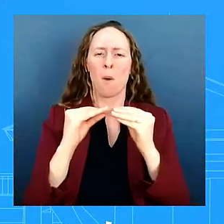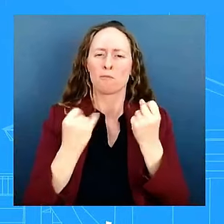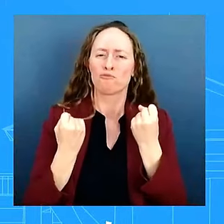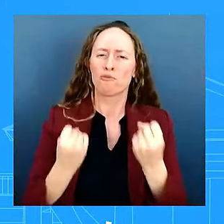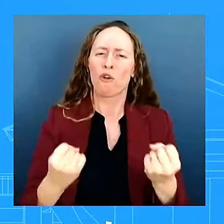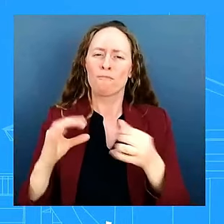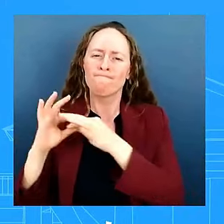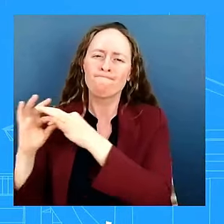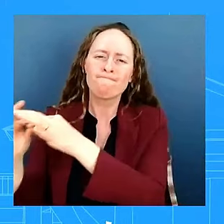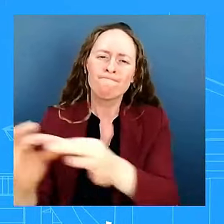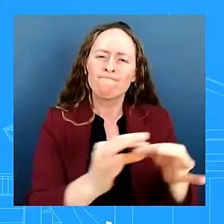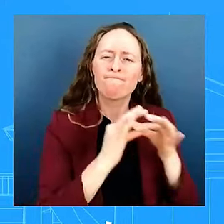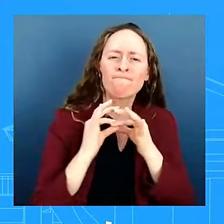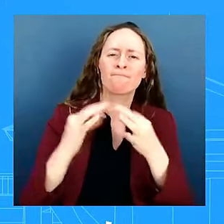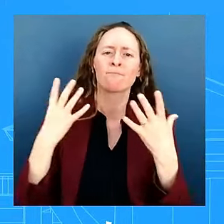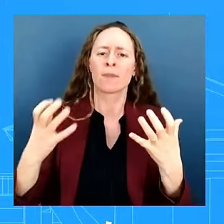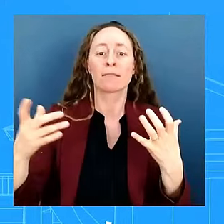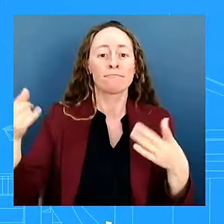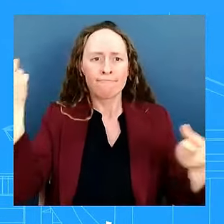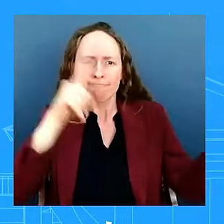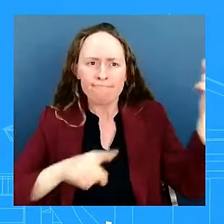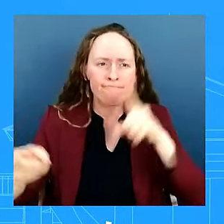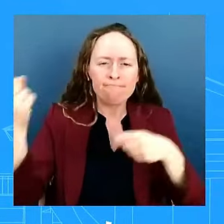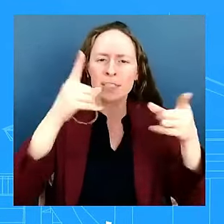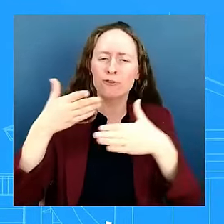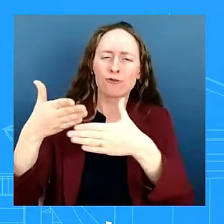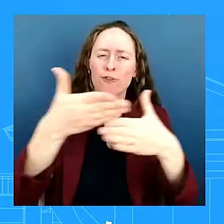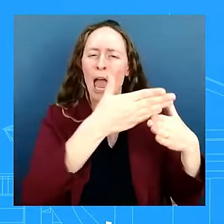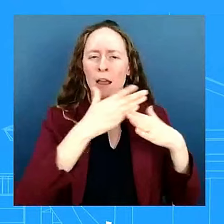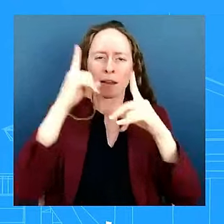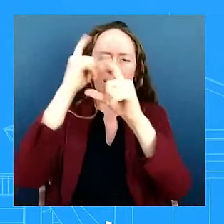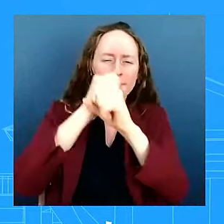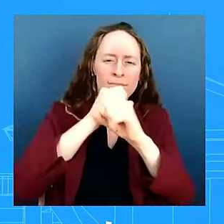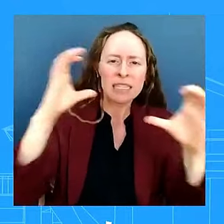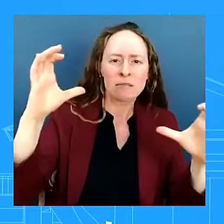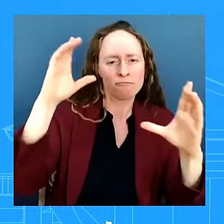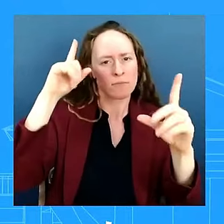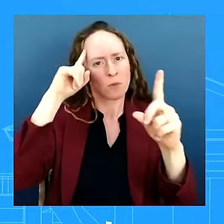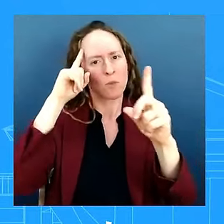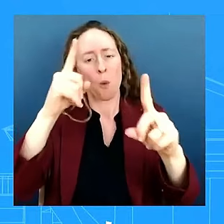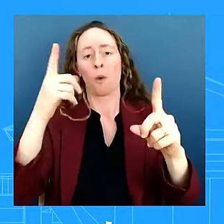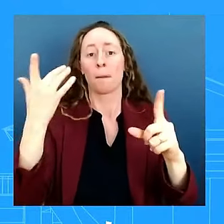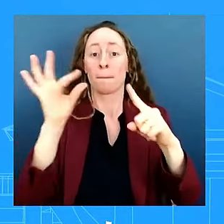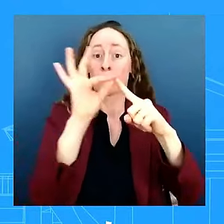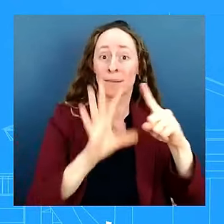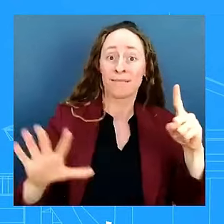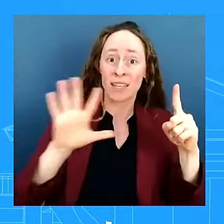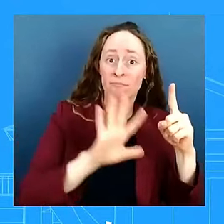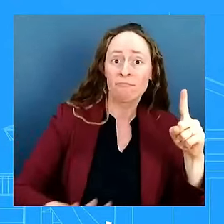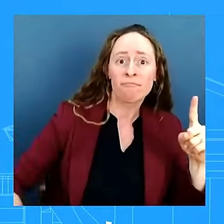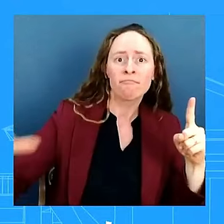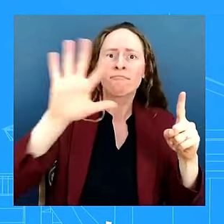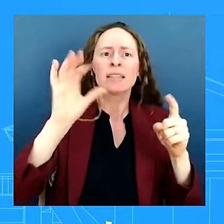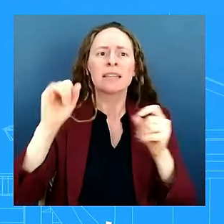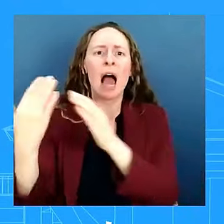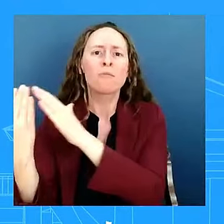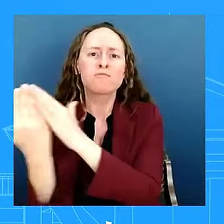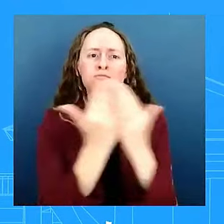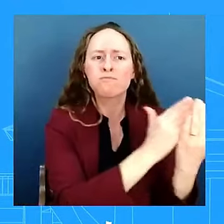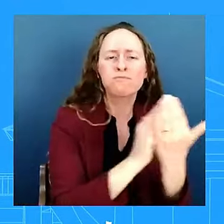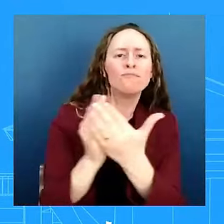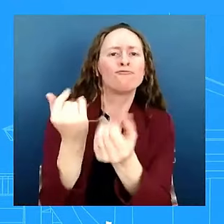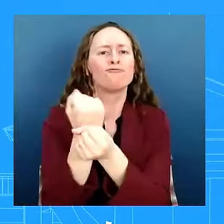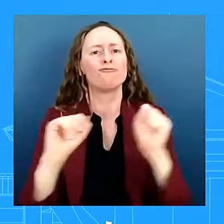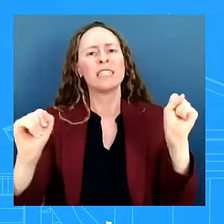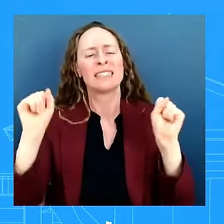open indo-pacific region and delivering concrete benefits for partners in the indo-pacific in key areas we